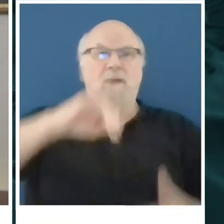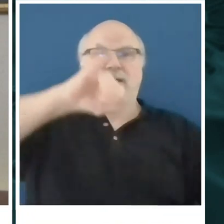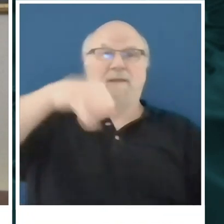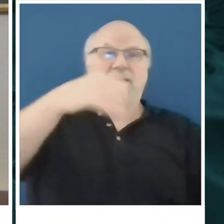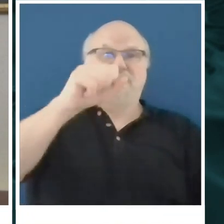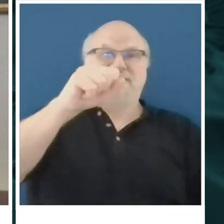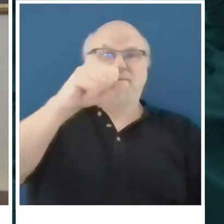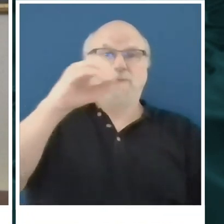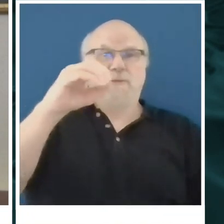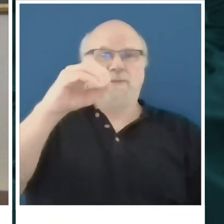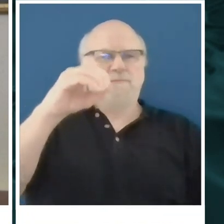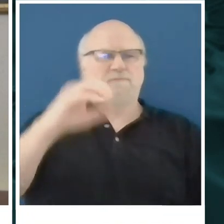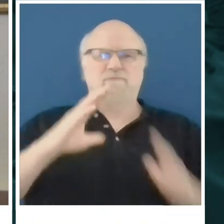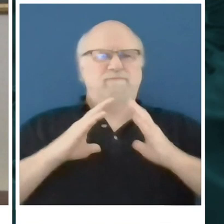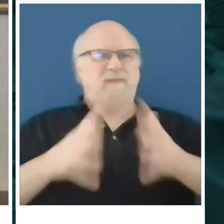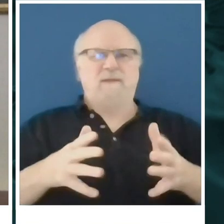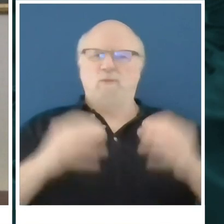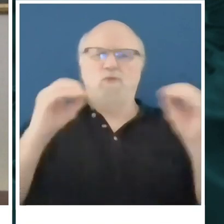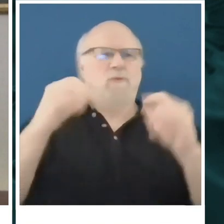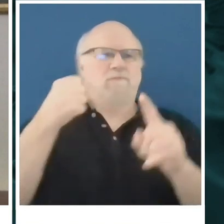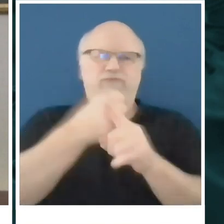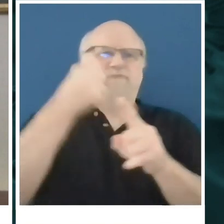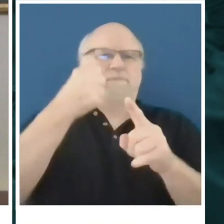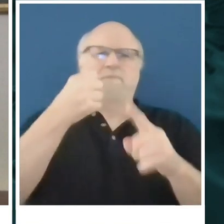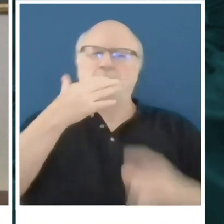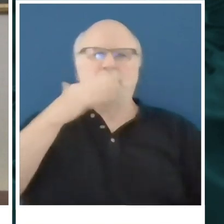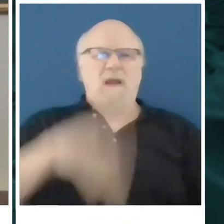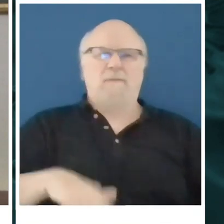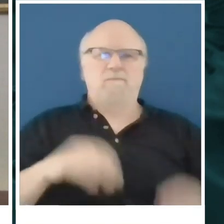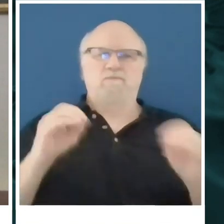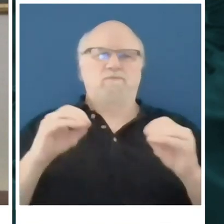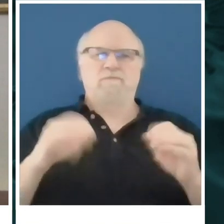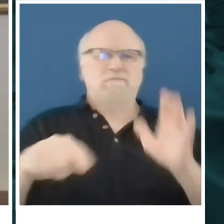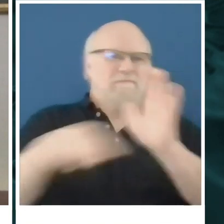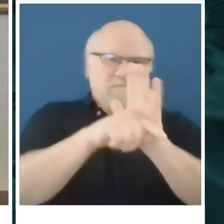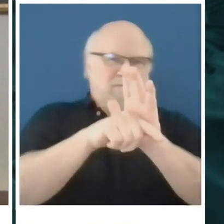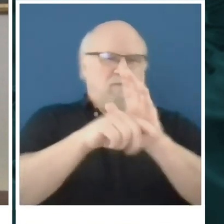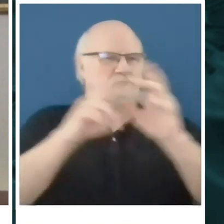a huge impact in terms of, you know, a negative impact on resources.